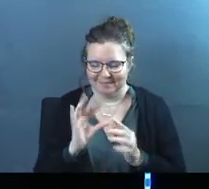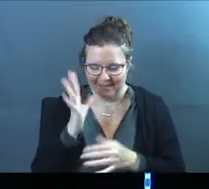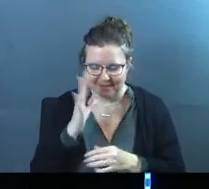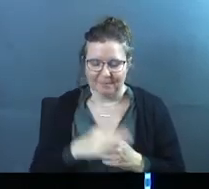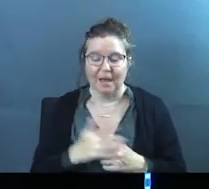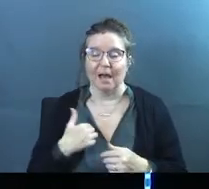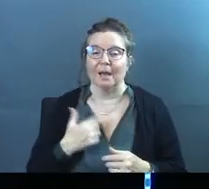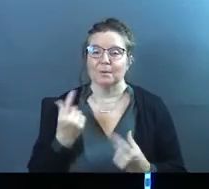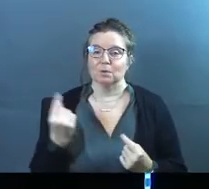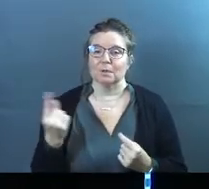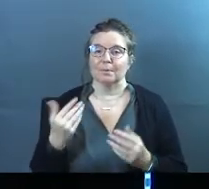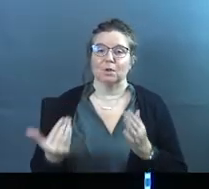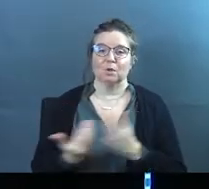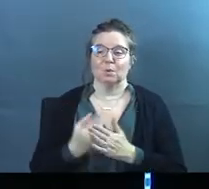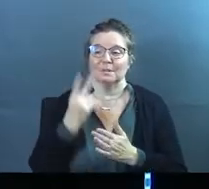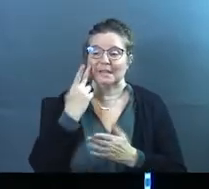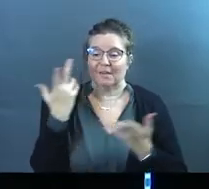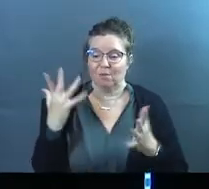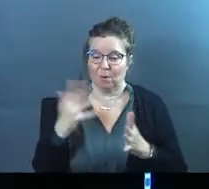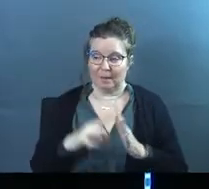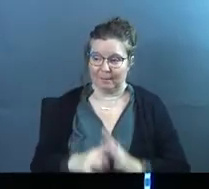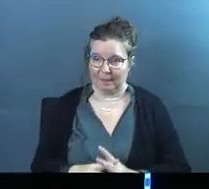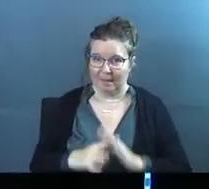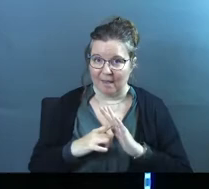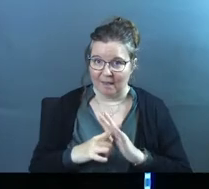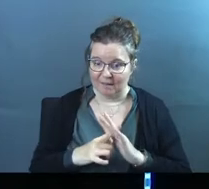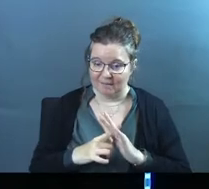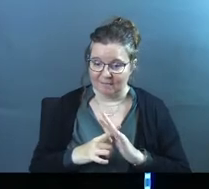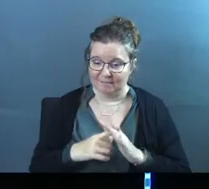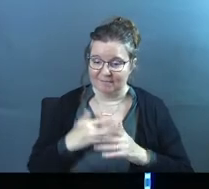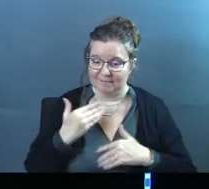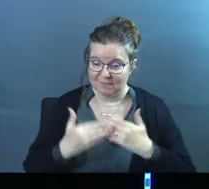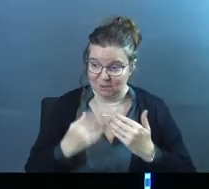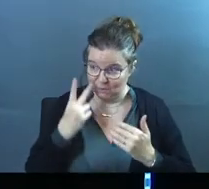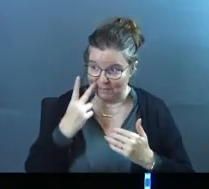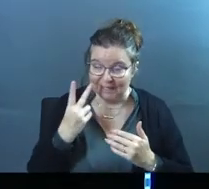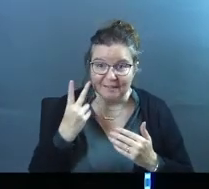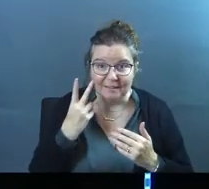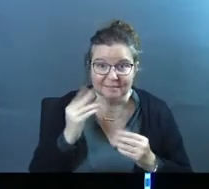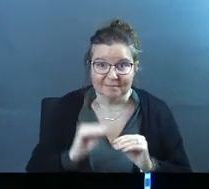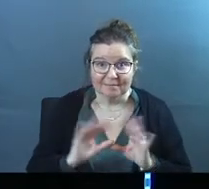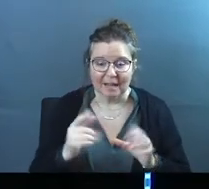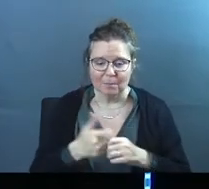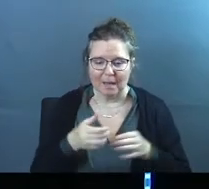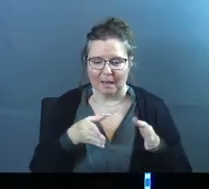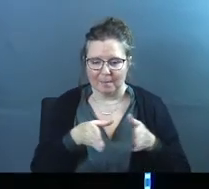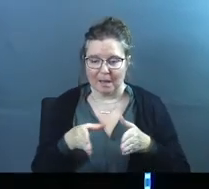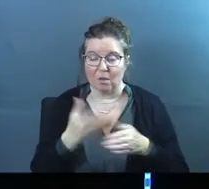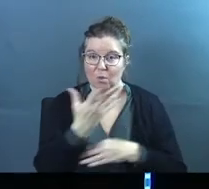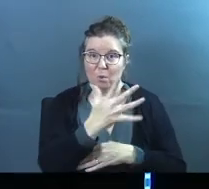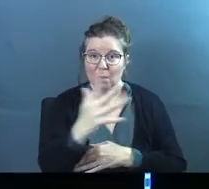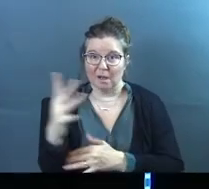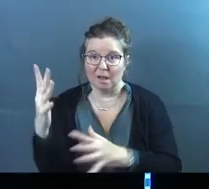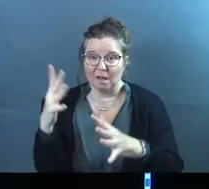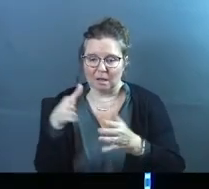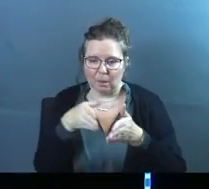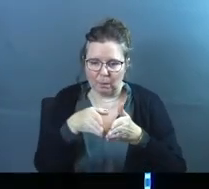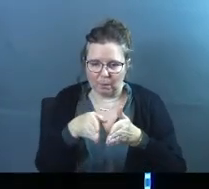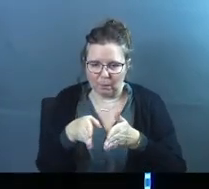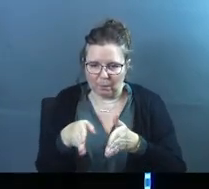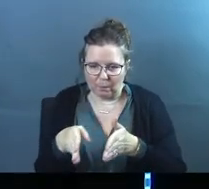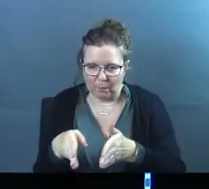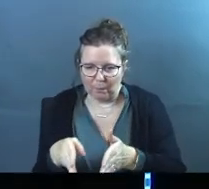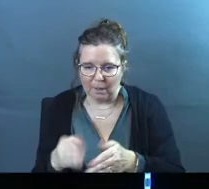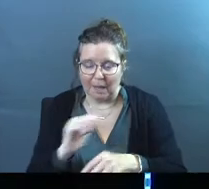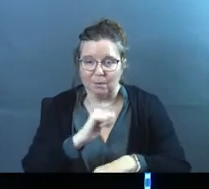For I'm about to do something new. See, I have already begun. Do you not see it? I will make a pathway through the wilderness. I will create rivers